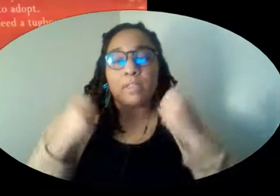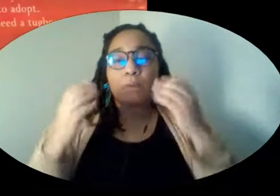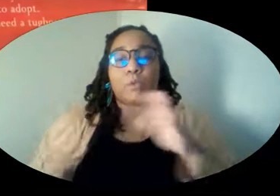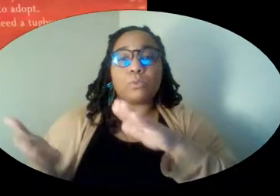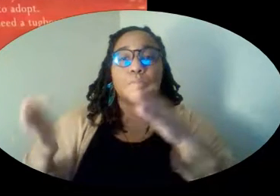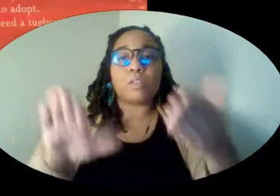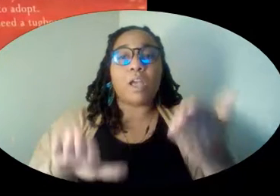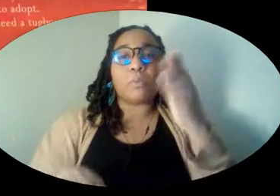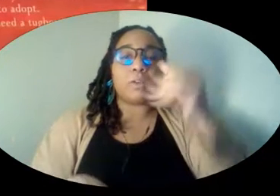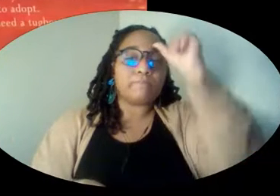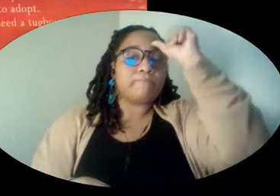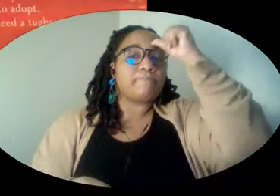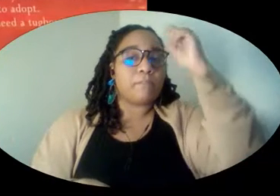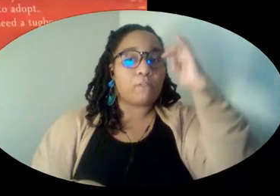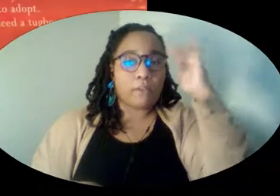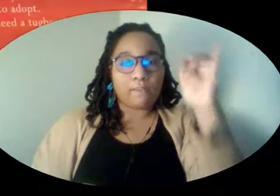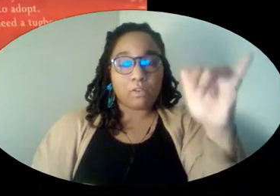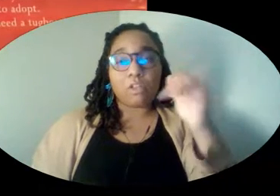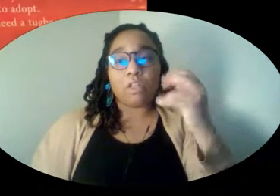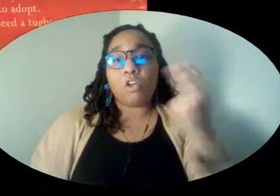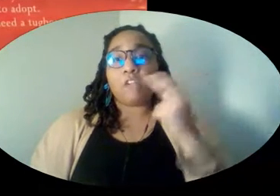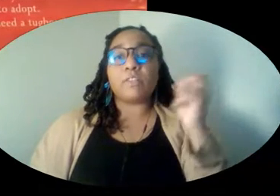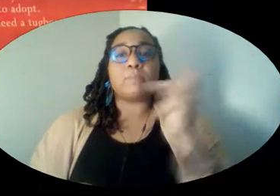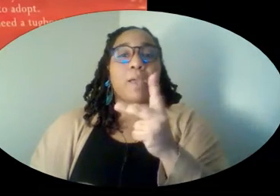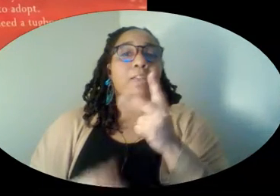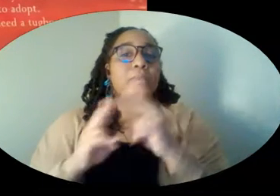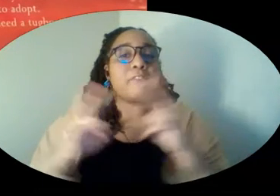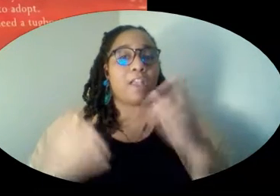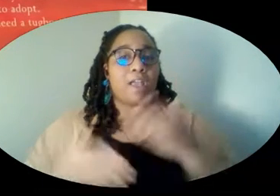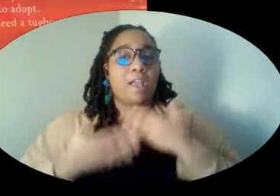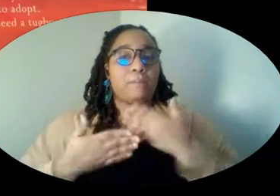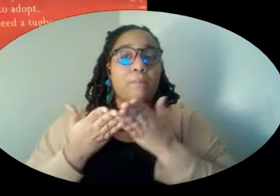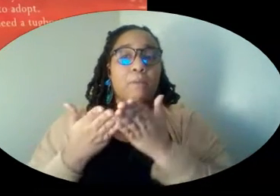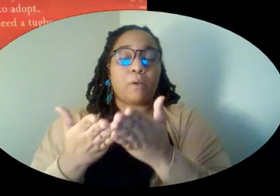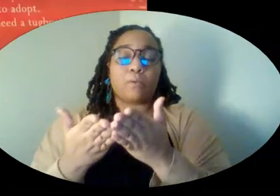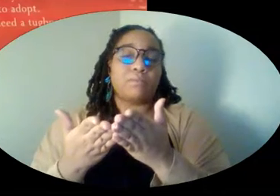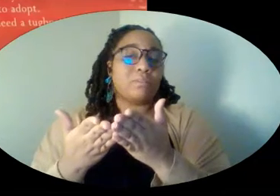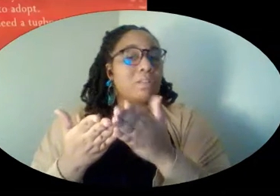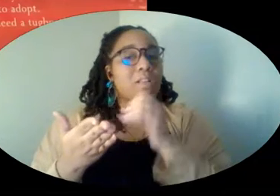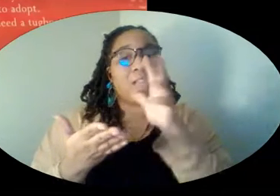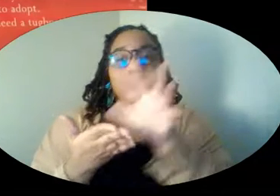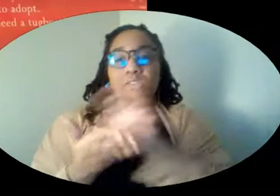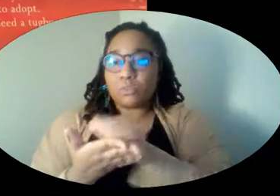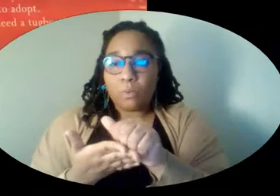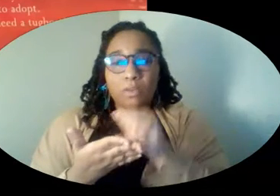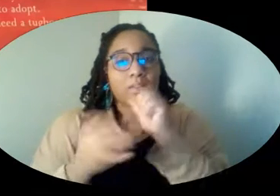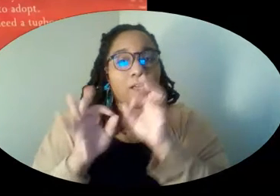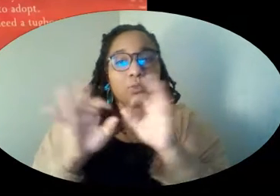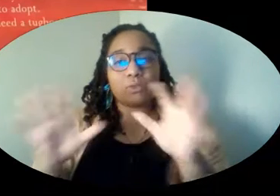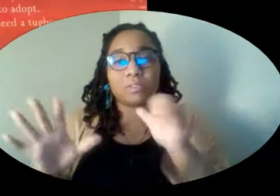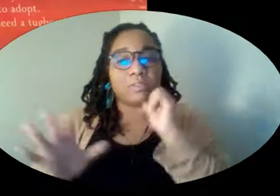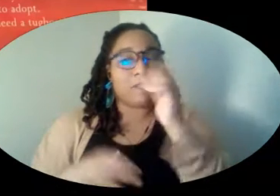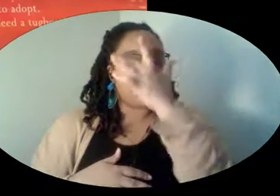will be remembered forever. The Harvey is back to being a very happy boat. Not scrapped, not useless,